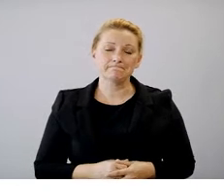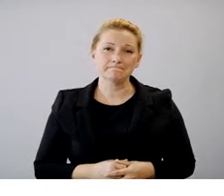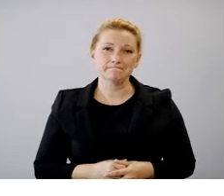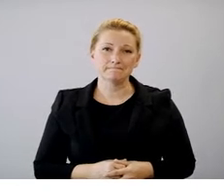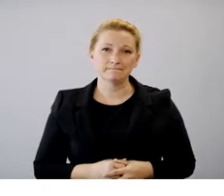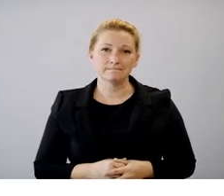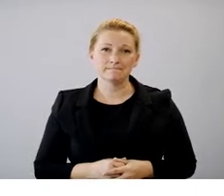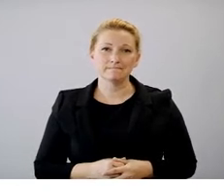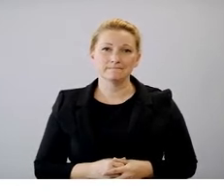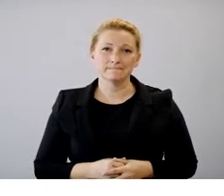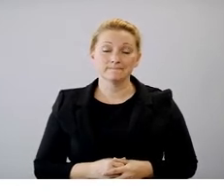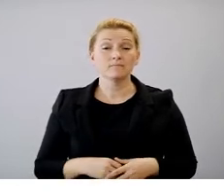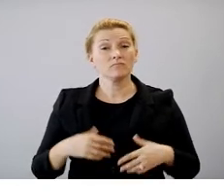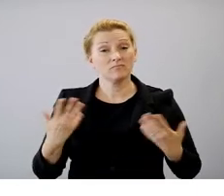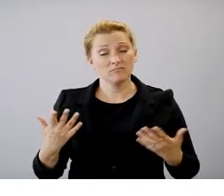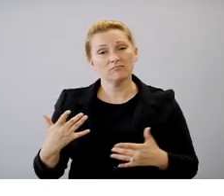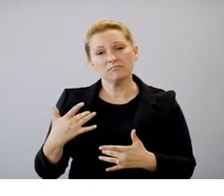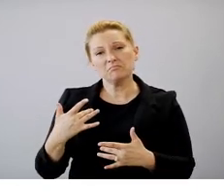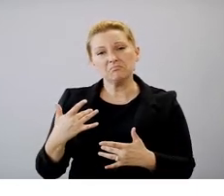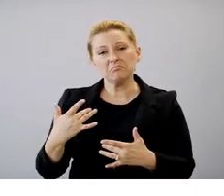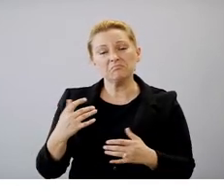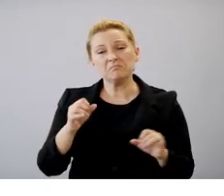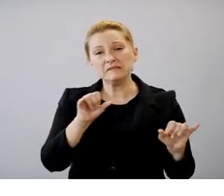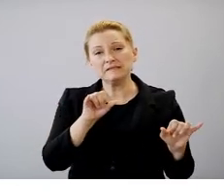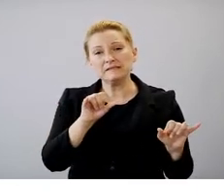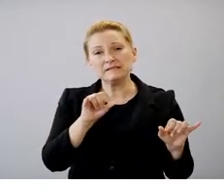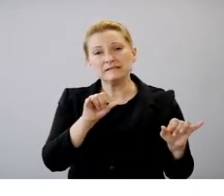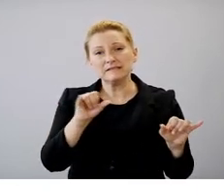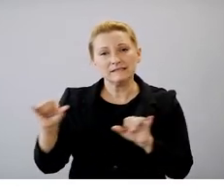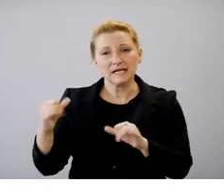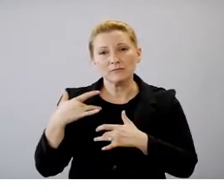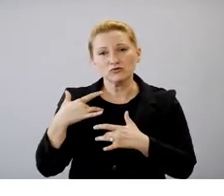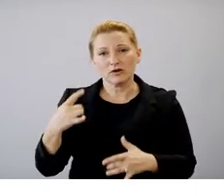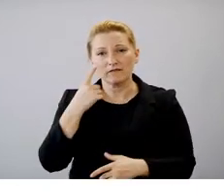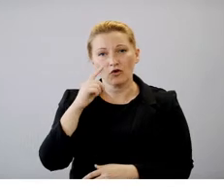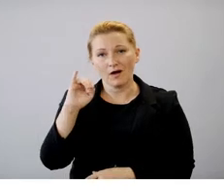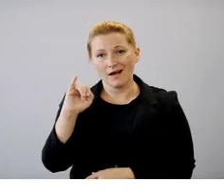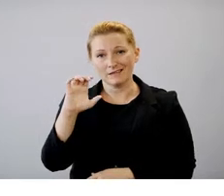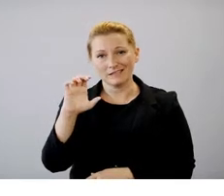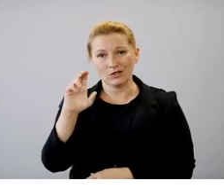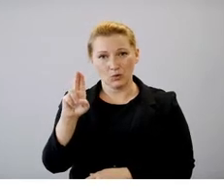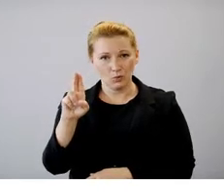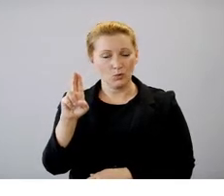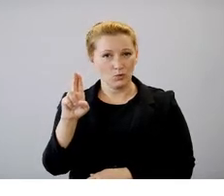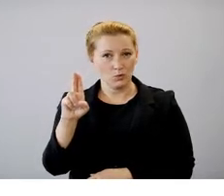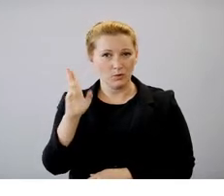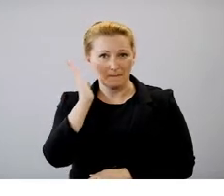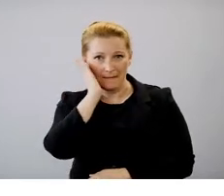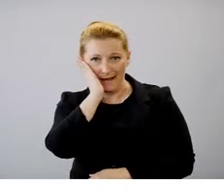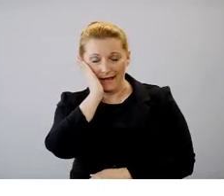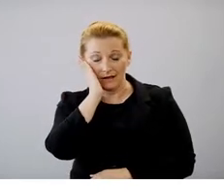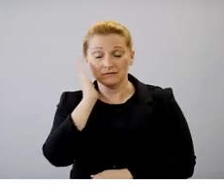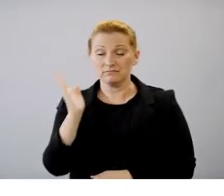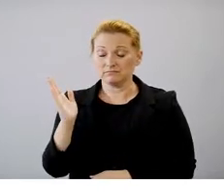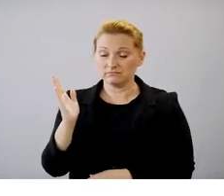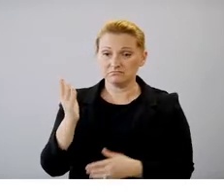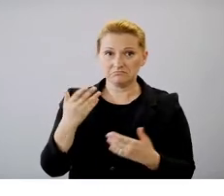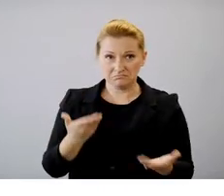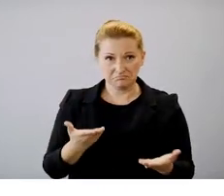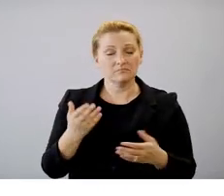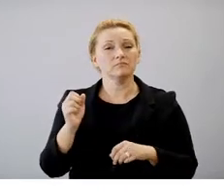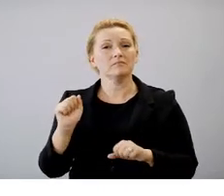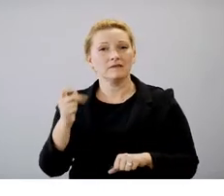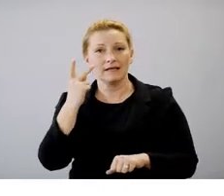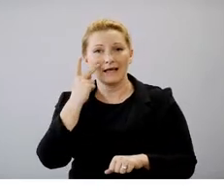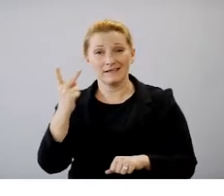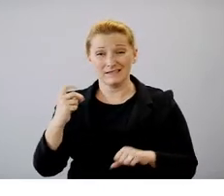And we are seeing a similar trend in our intensive care unit or our ICU beds. When you take a look, you can see it that